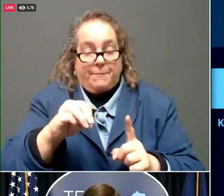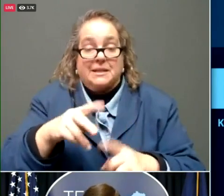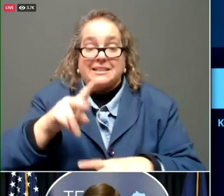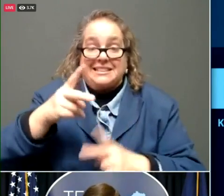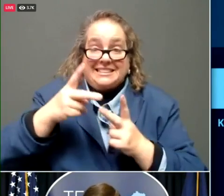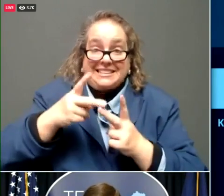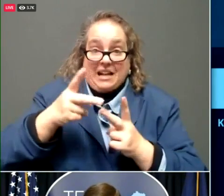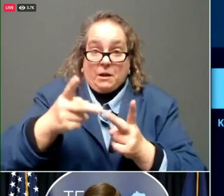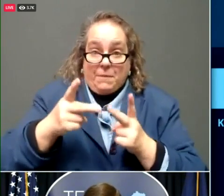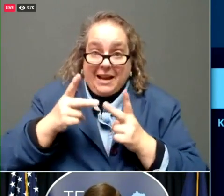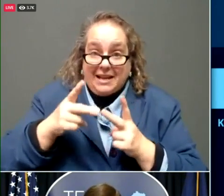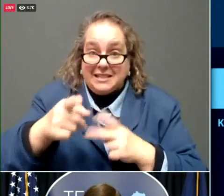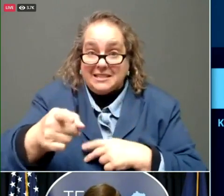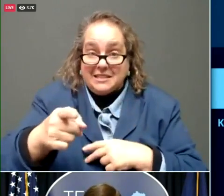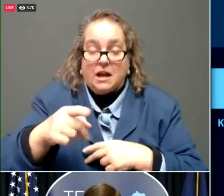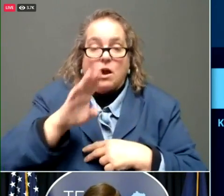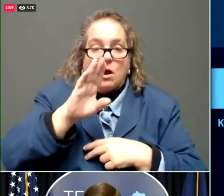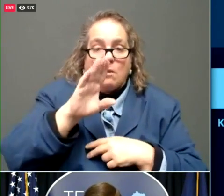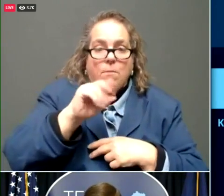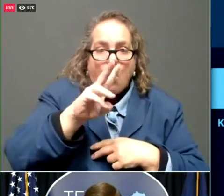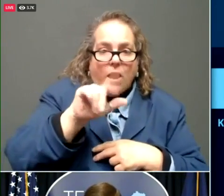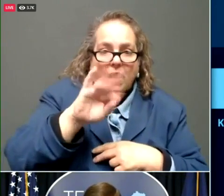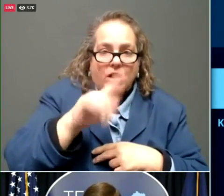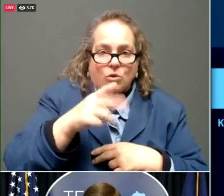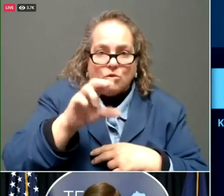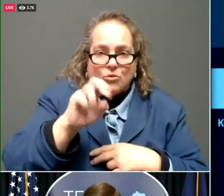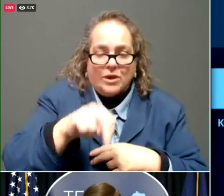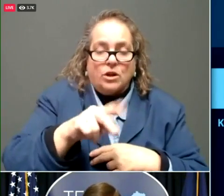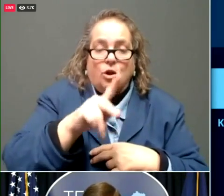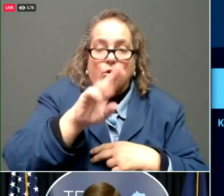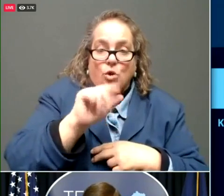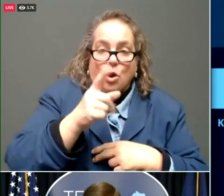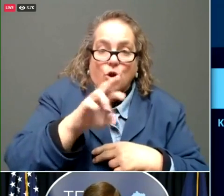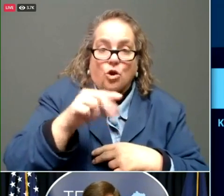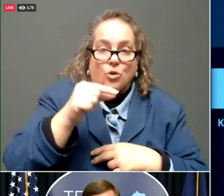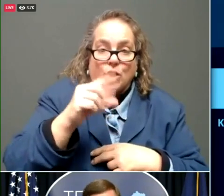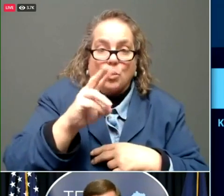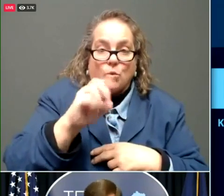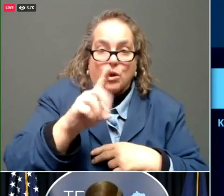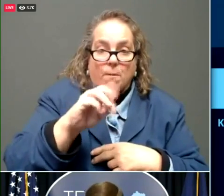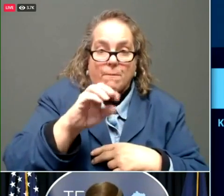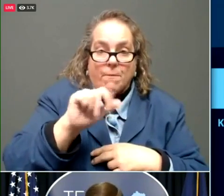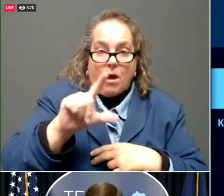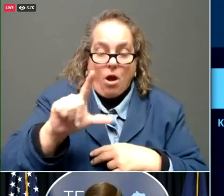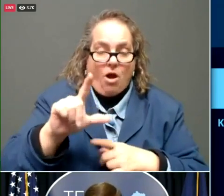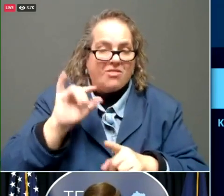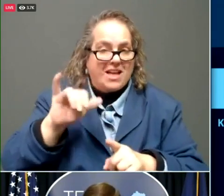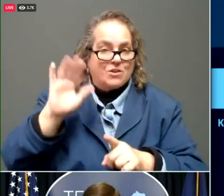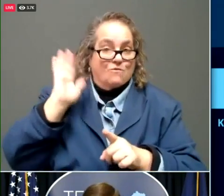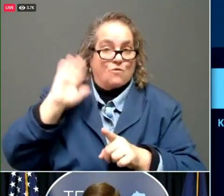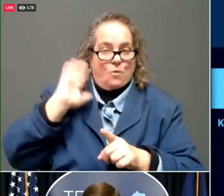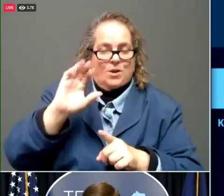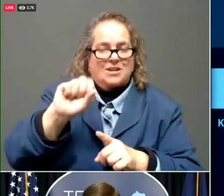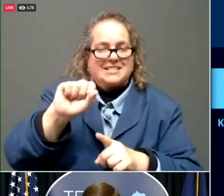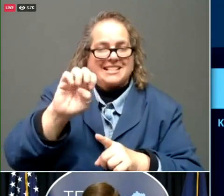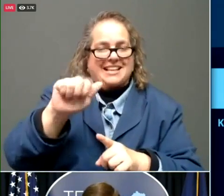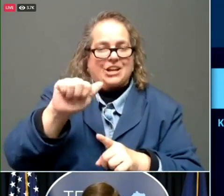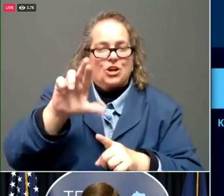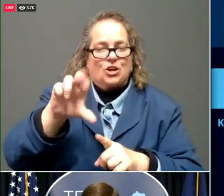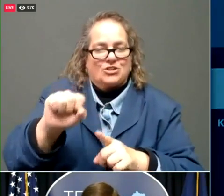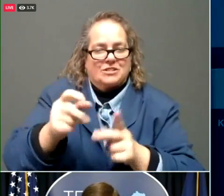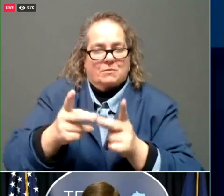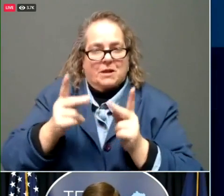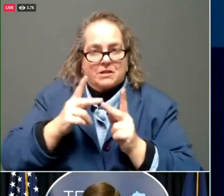site is in Bowling Green at the Kroger Greenwood Mall, which is the former Sears site 2625